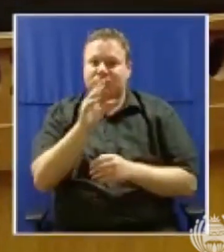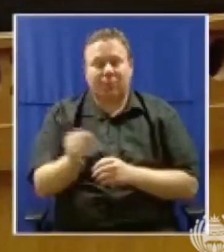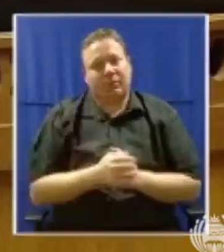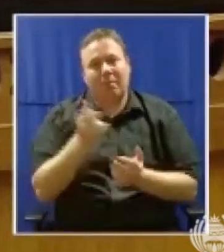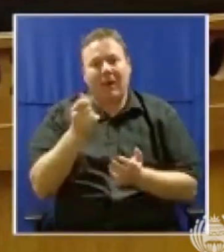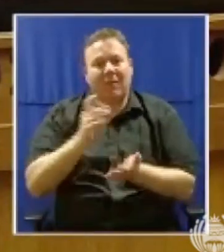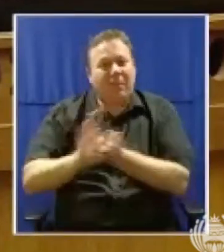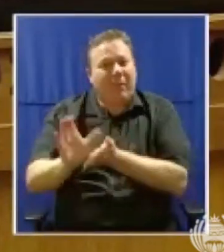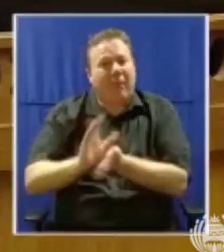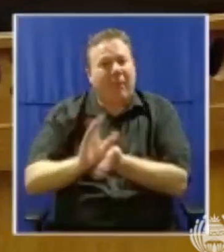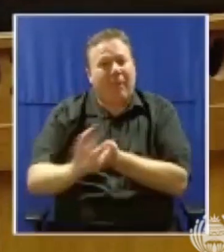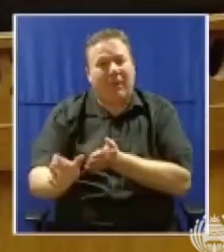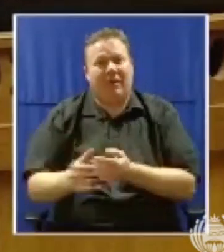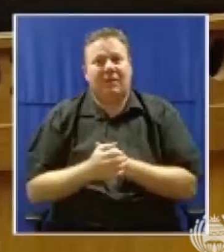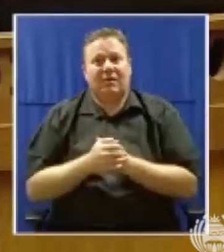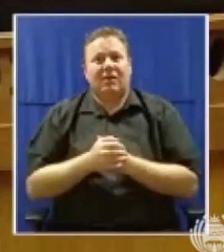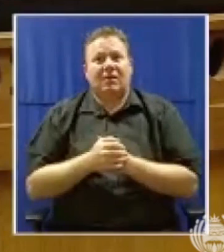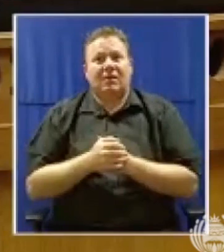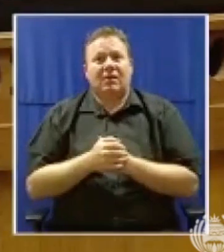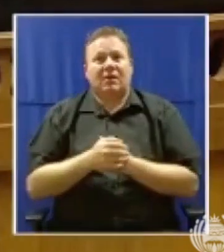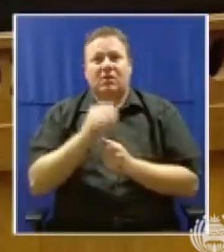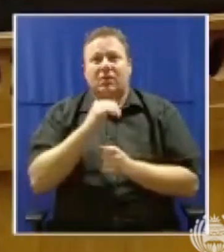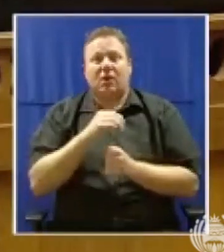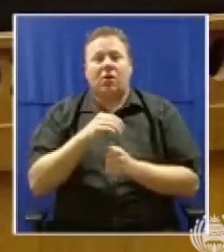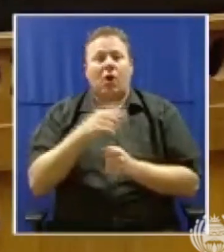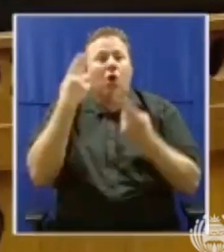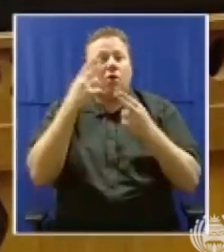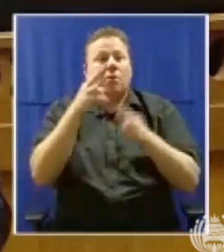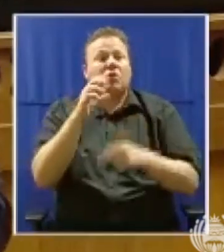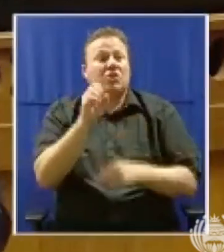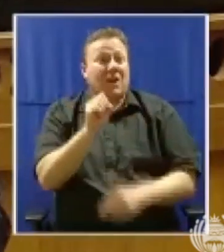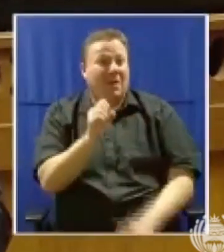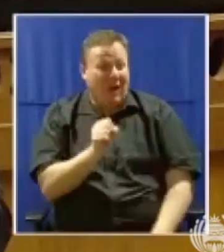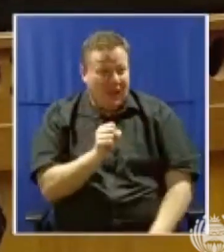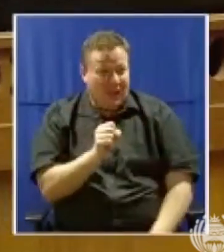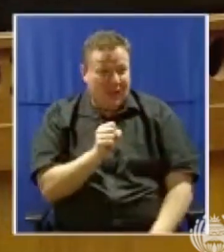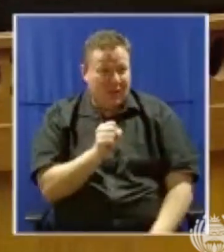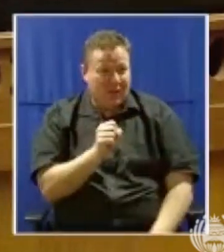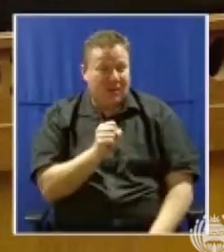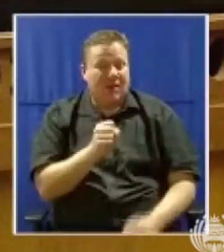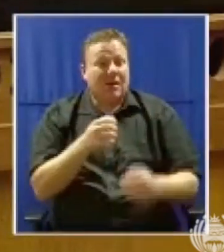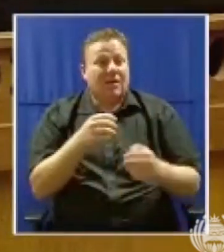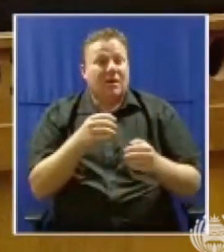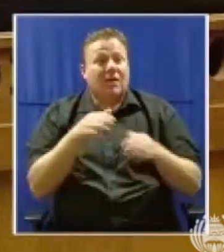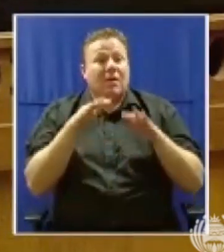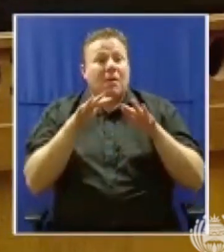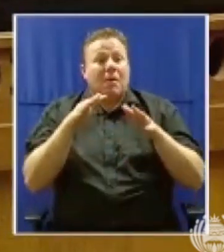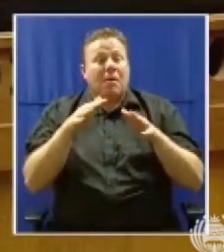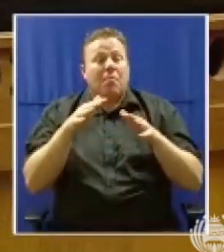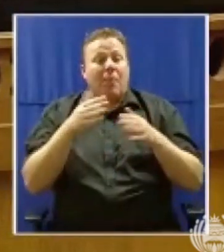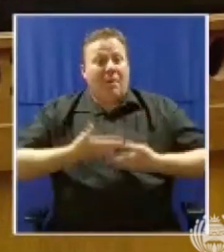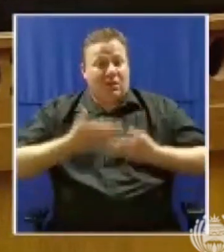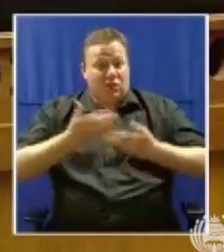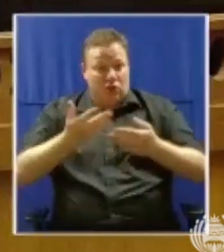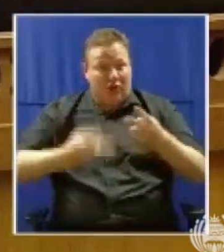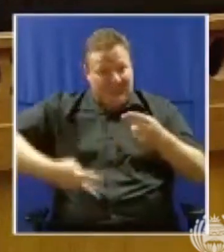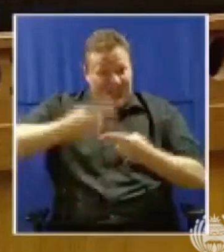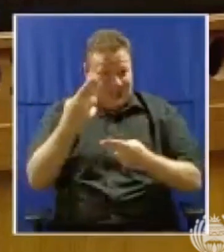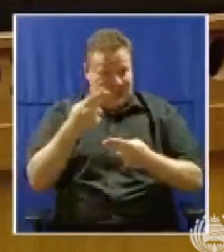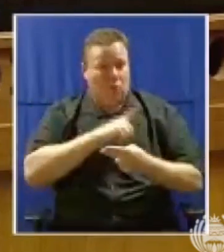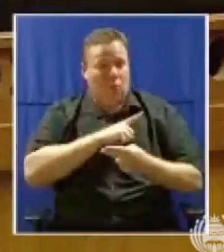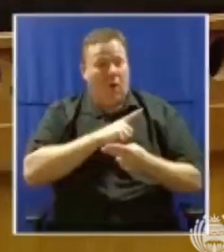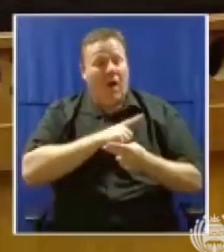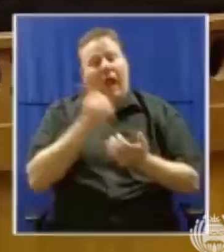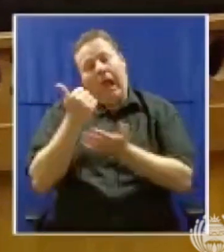Immoral, Honourable Shabalala. To cut essential public services to fund yet another bailout for SAA.